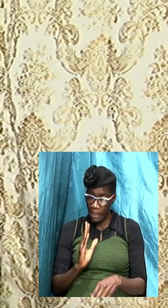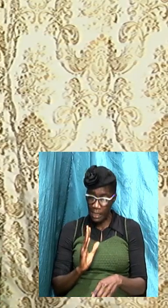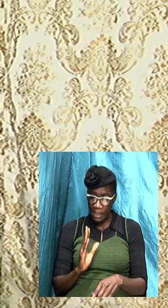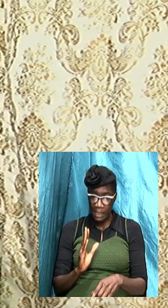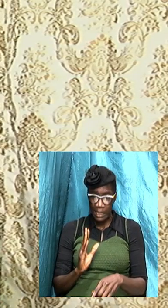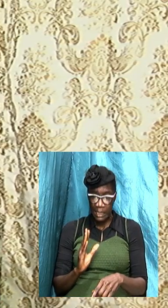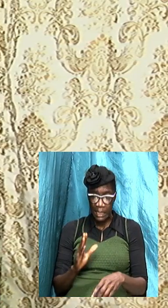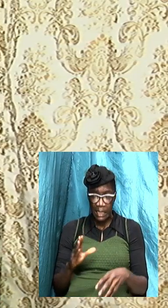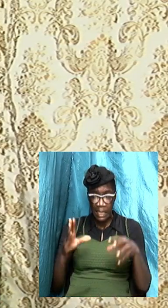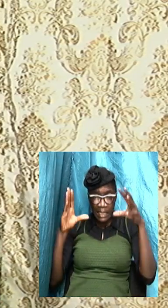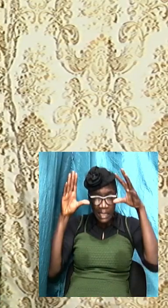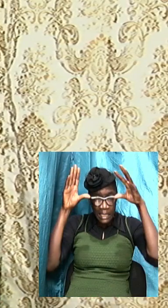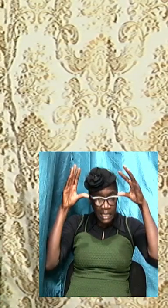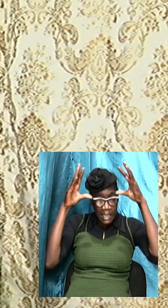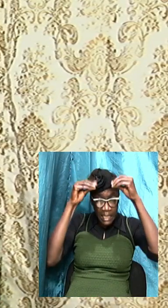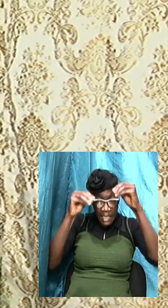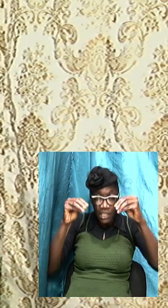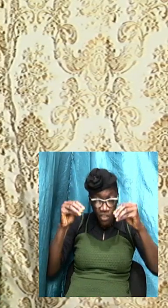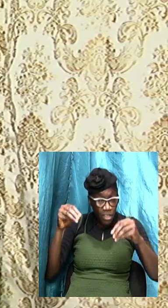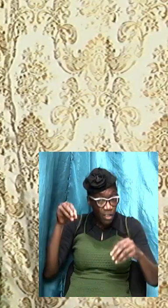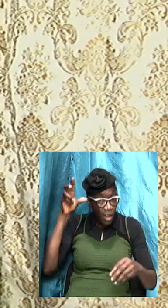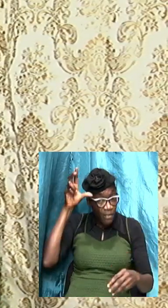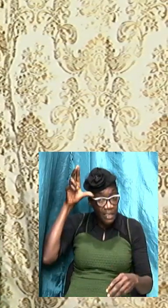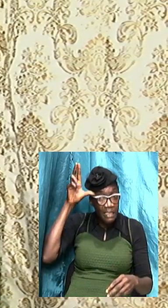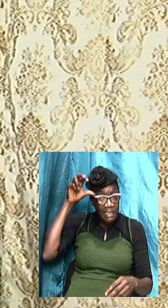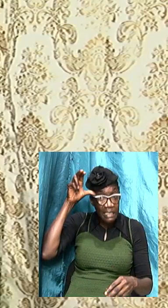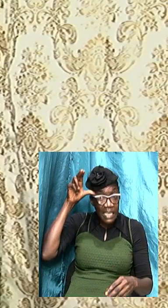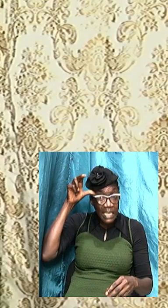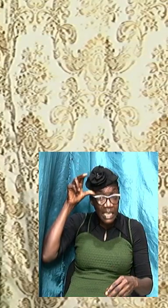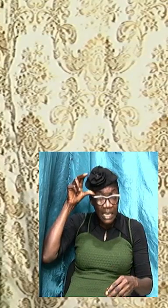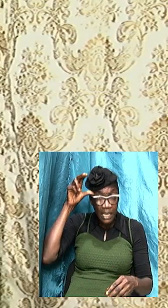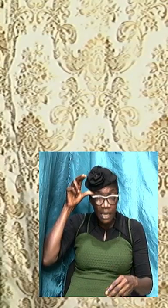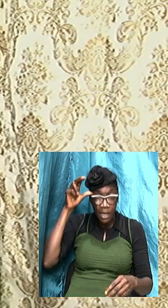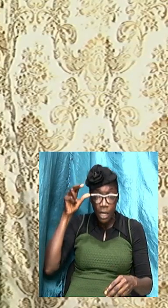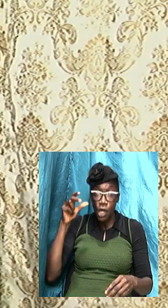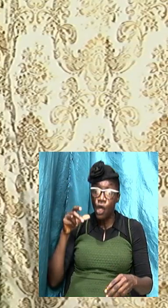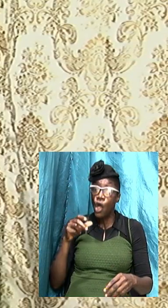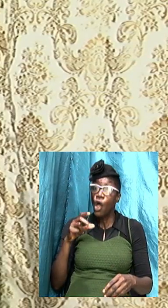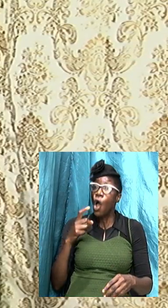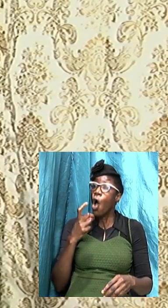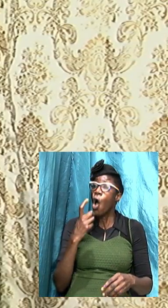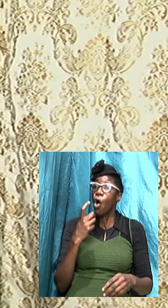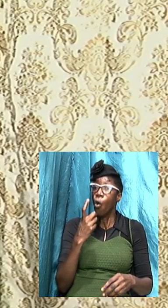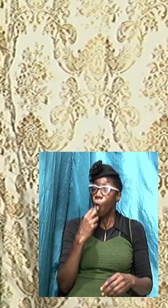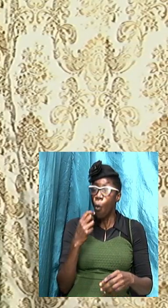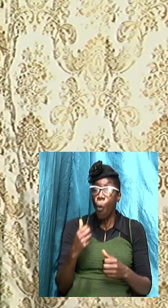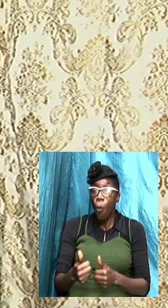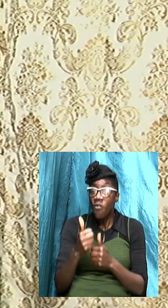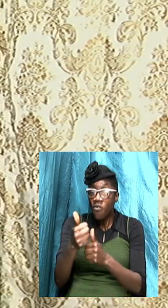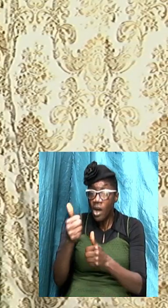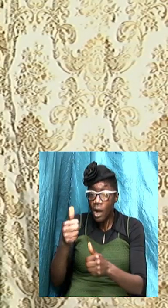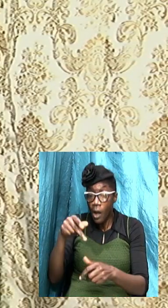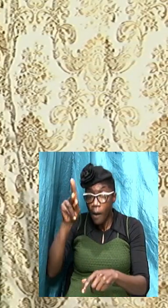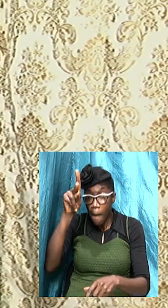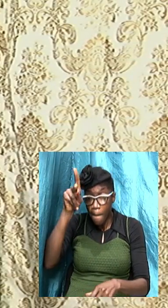those who follow these teachings really put themselves in damnation